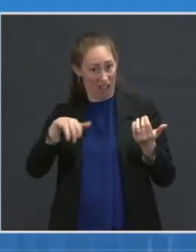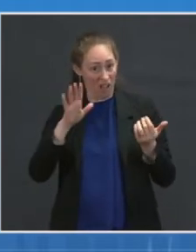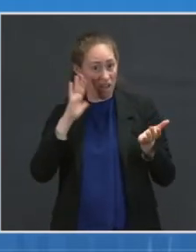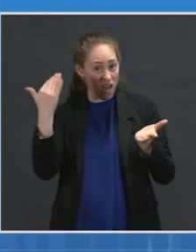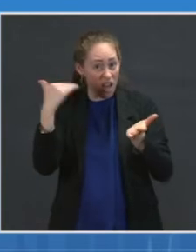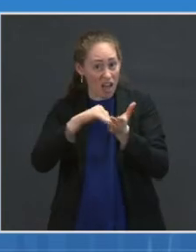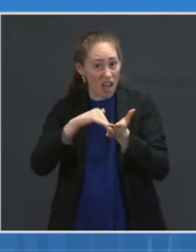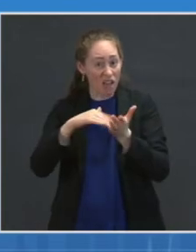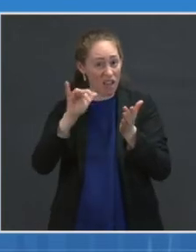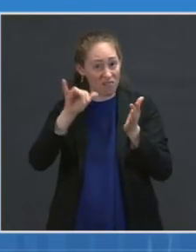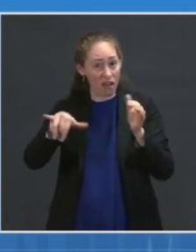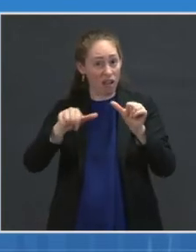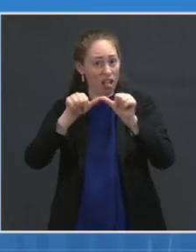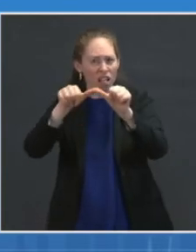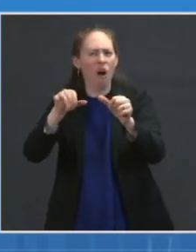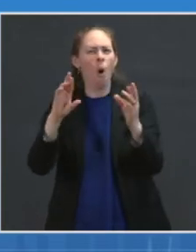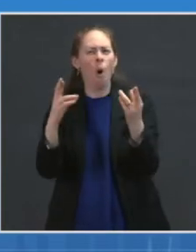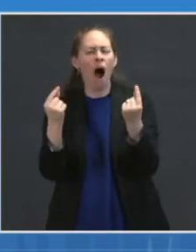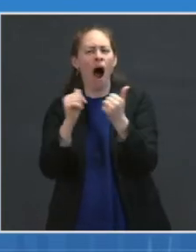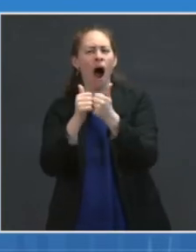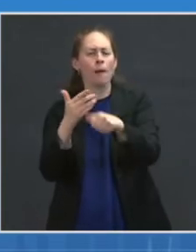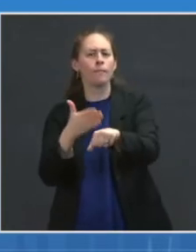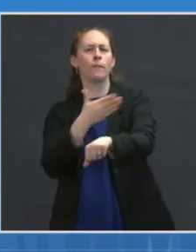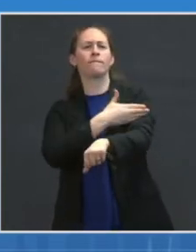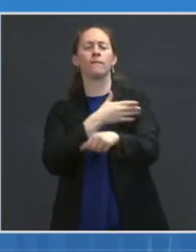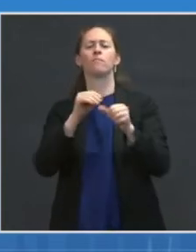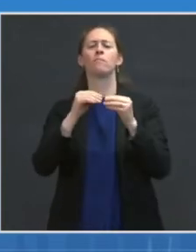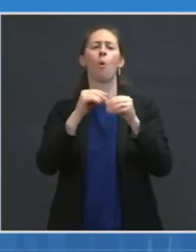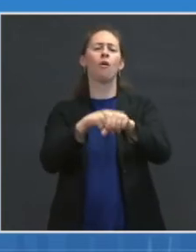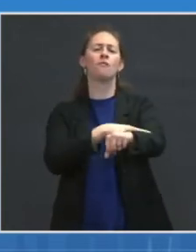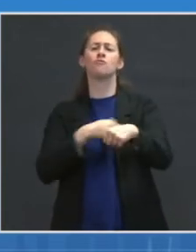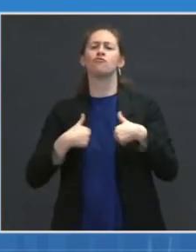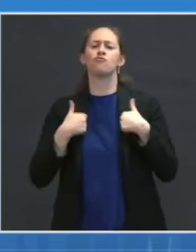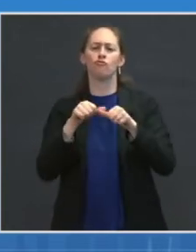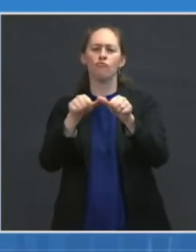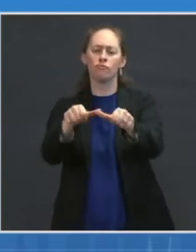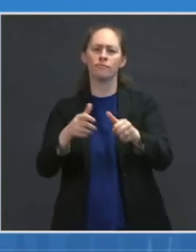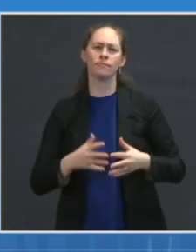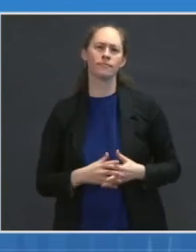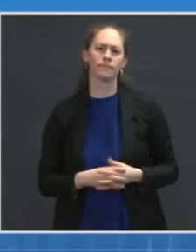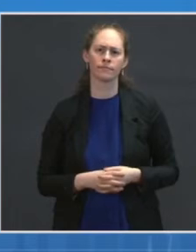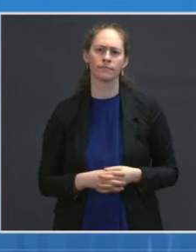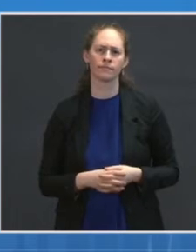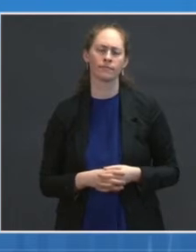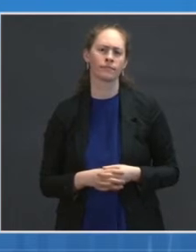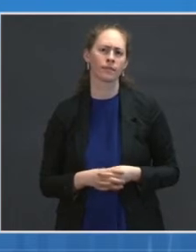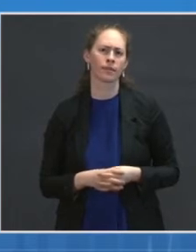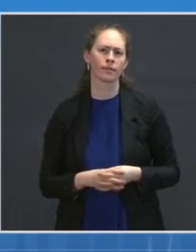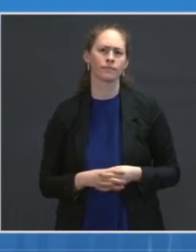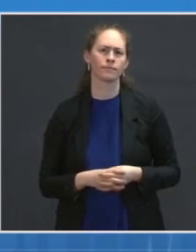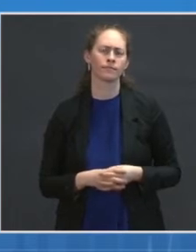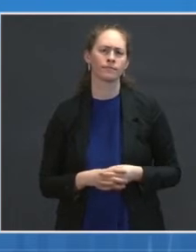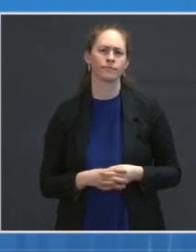Well, let me take the first question. And, Dr. Walensky, can get the second question on life expectancy.